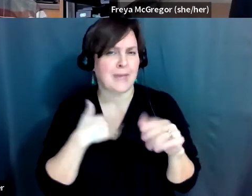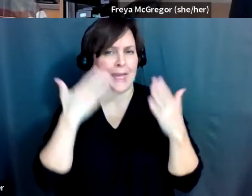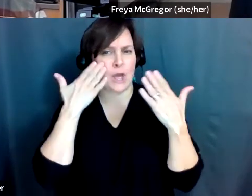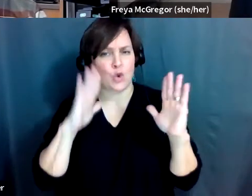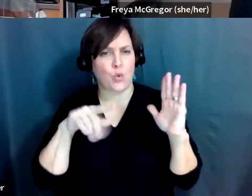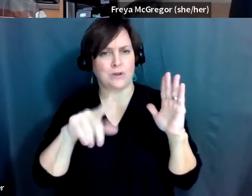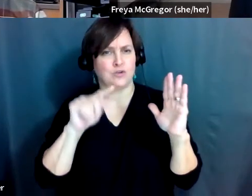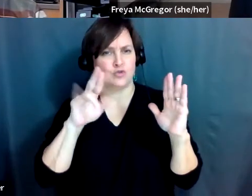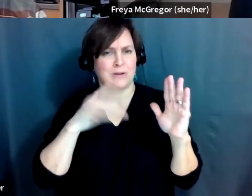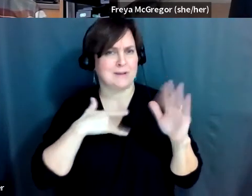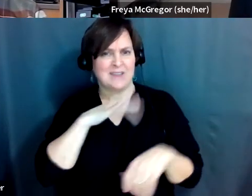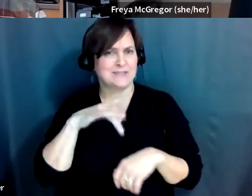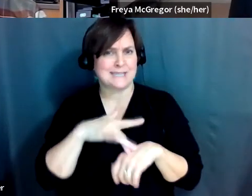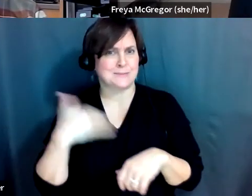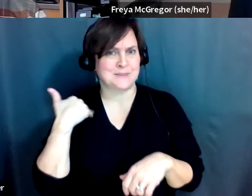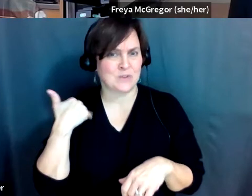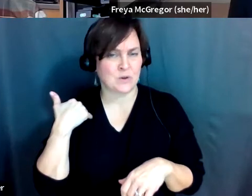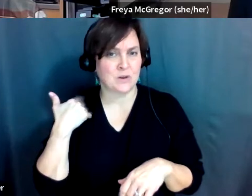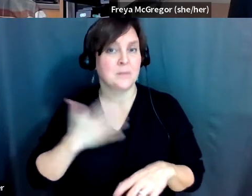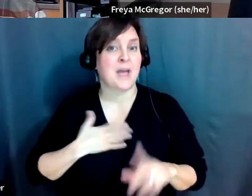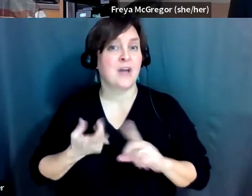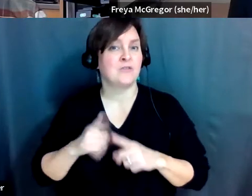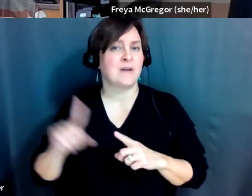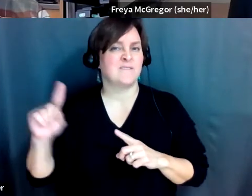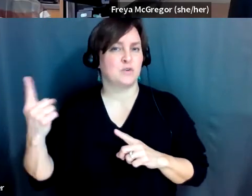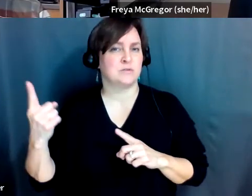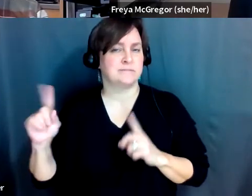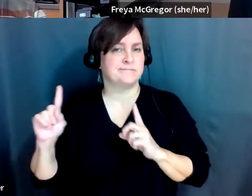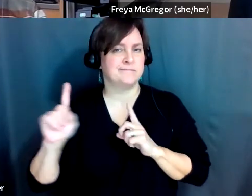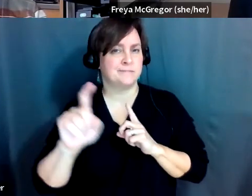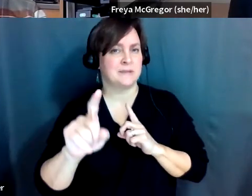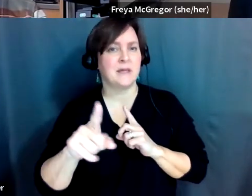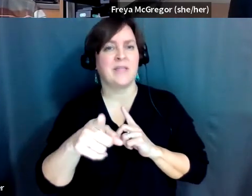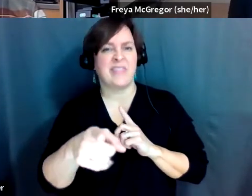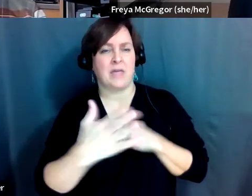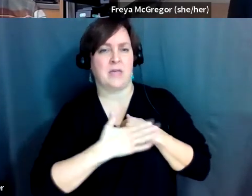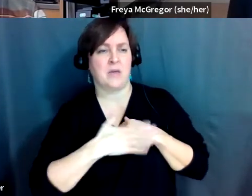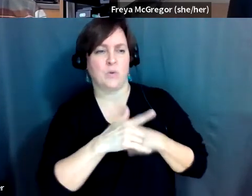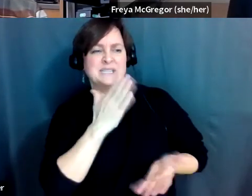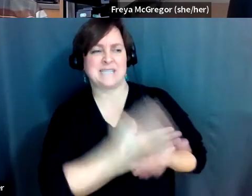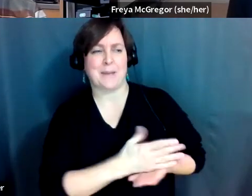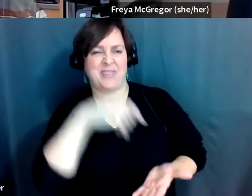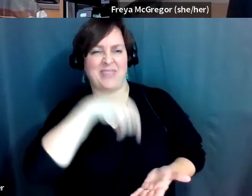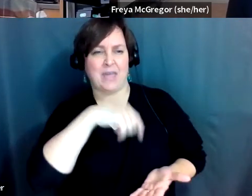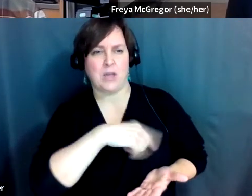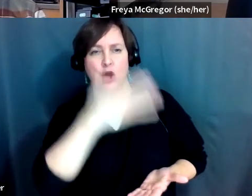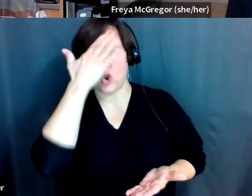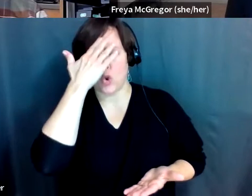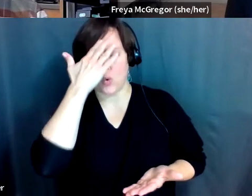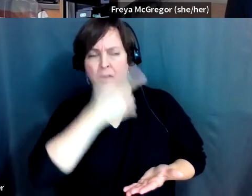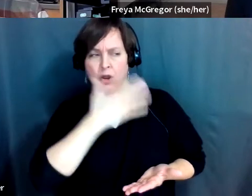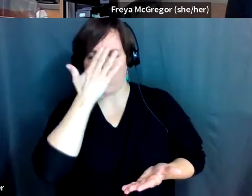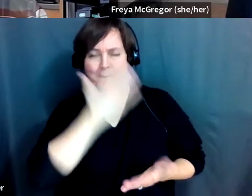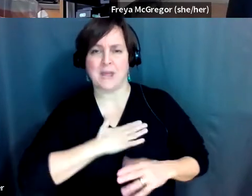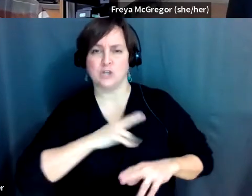trail, I've never done it before. I'll have my friend go and they say, okay, stop here. And they know what my chair is capable